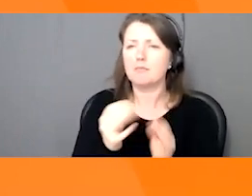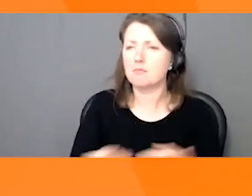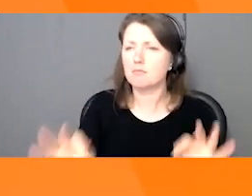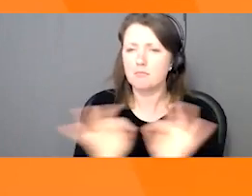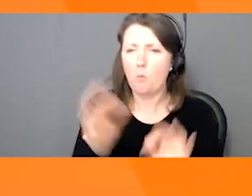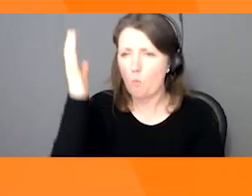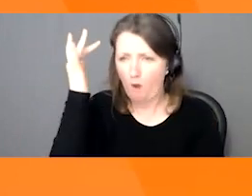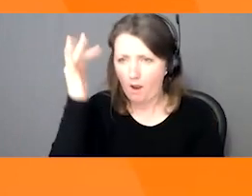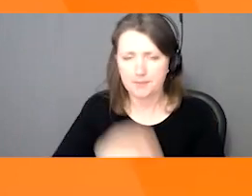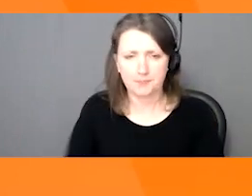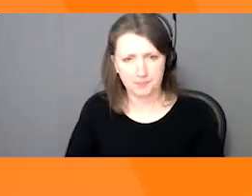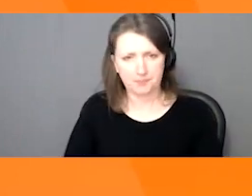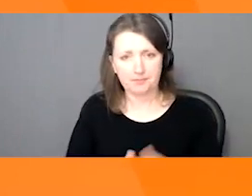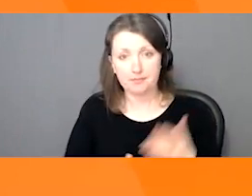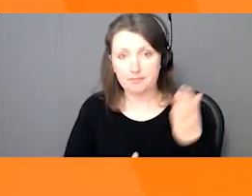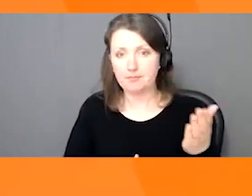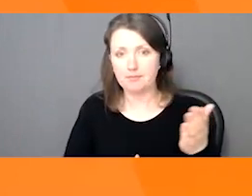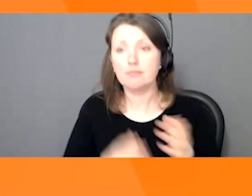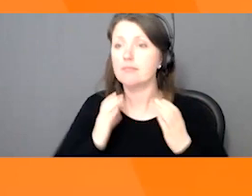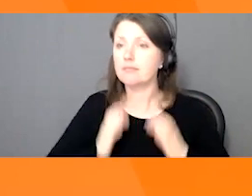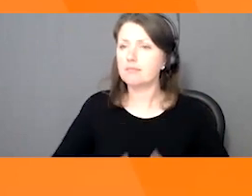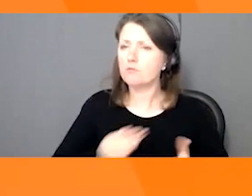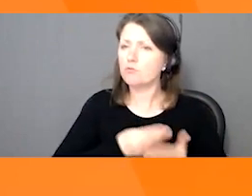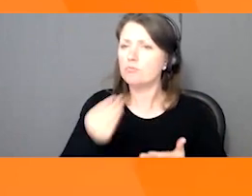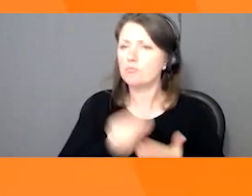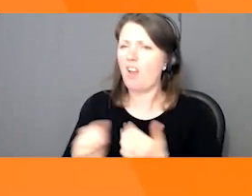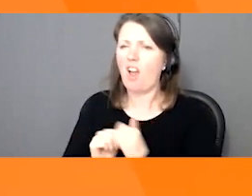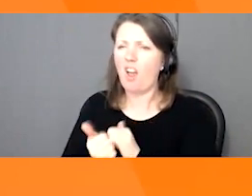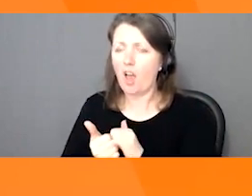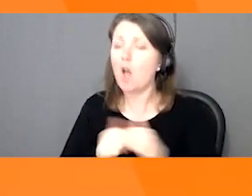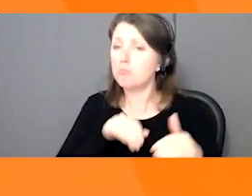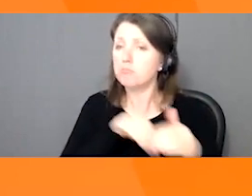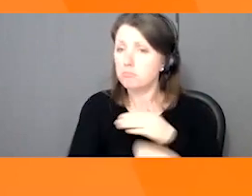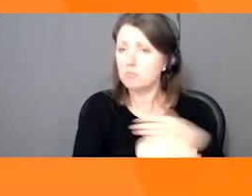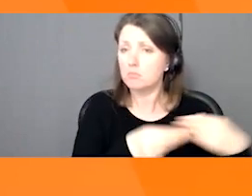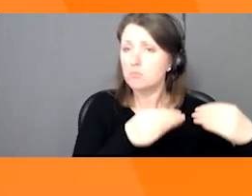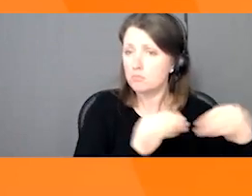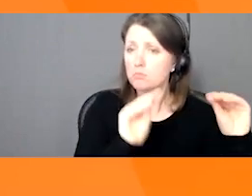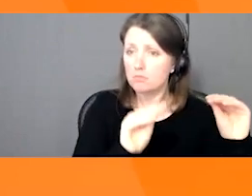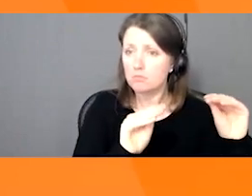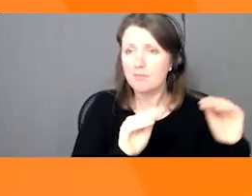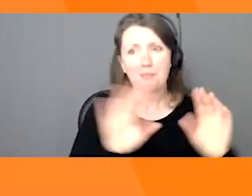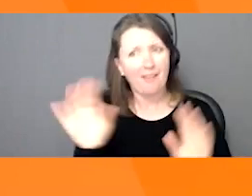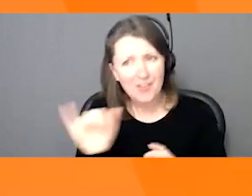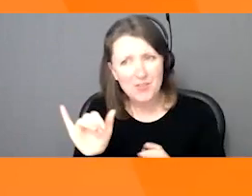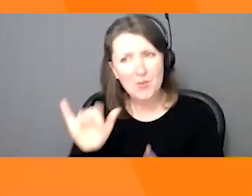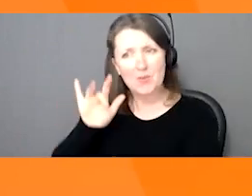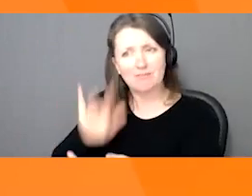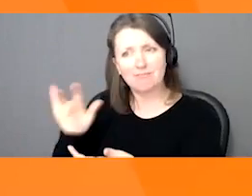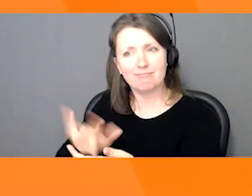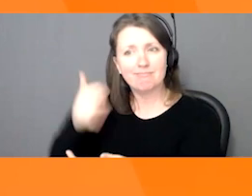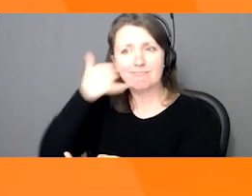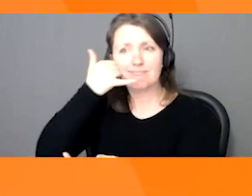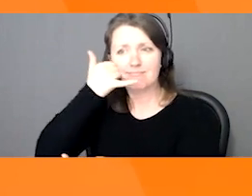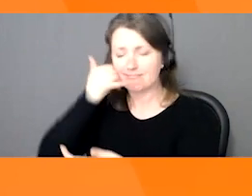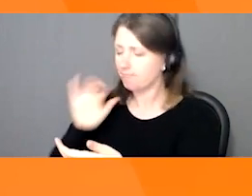Think about the way consumers shop today. Sure, we still go to physical stores, but we also search, compare, and buy online through our